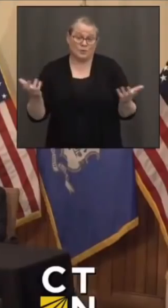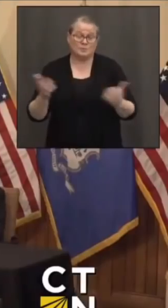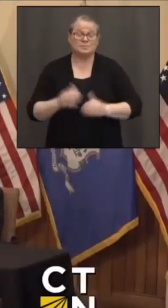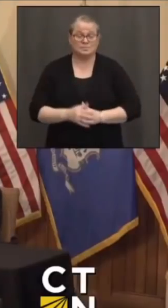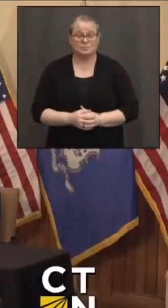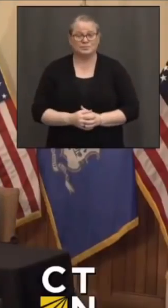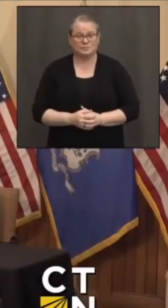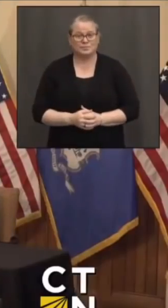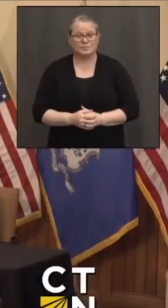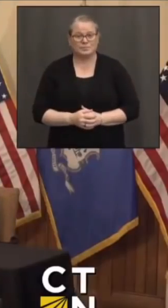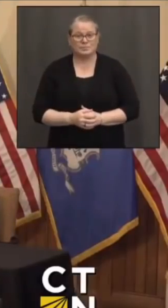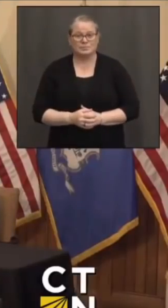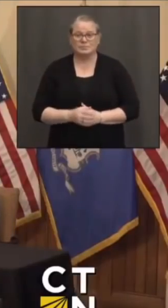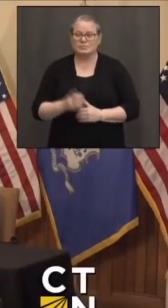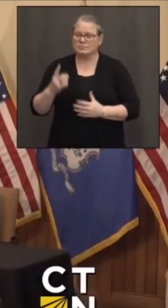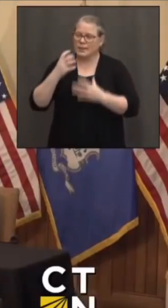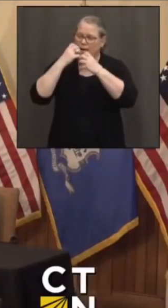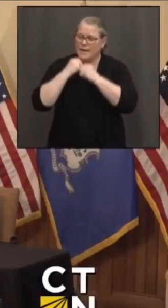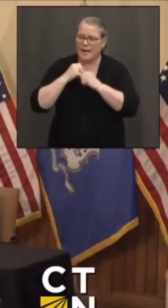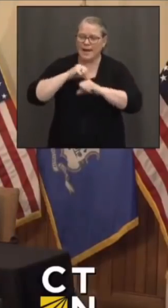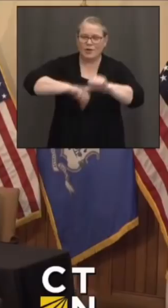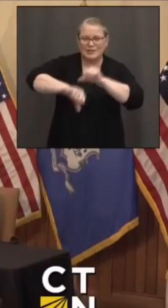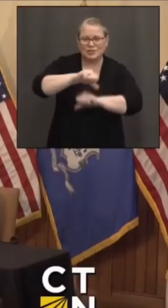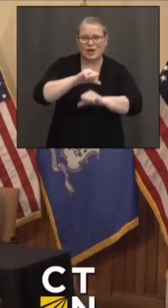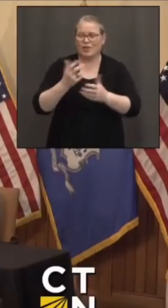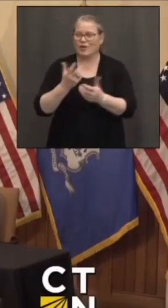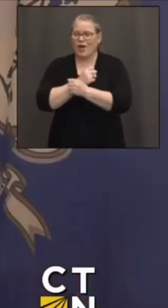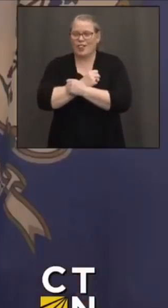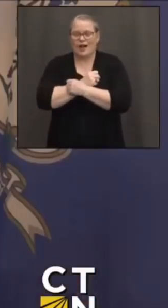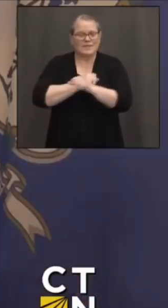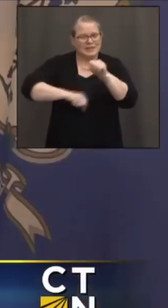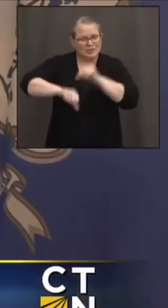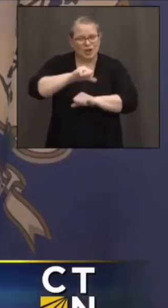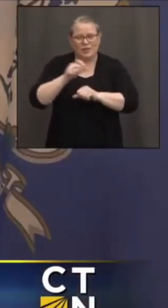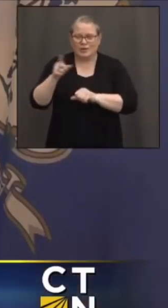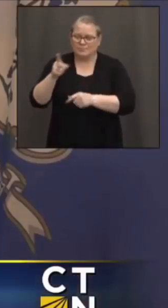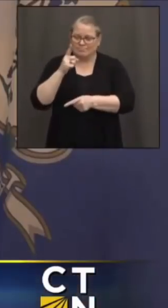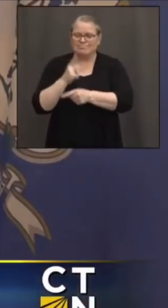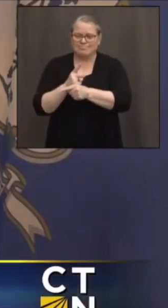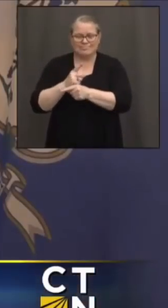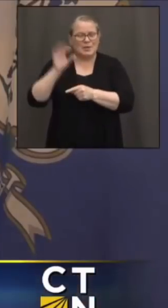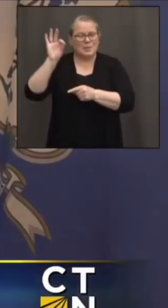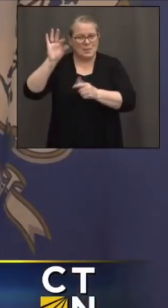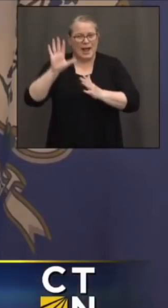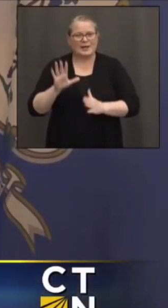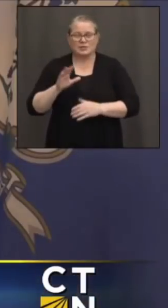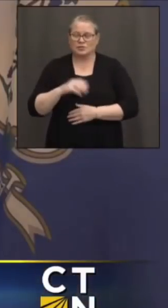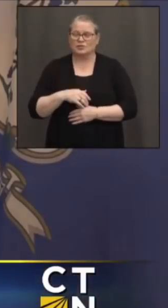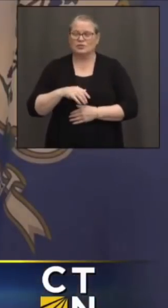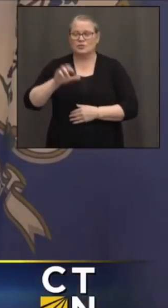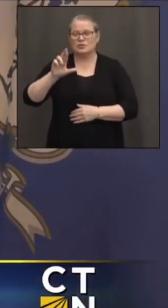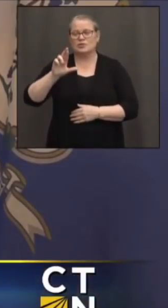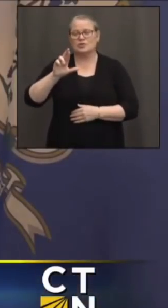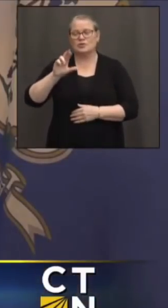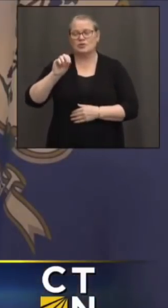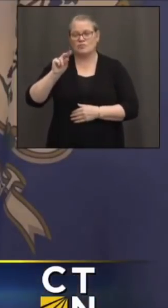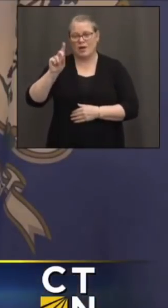We've got to care about each other. We've got to love each other, as you say, Pastor. We remember Randall, member